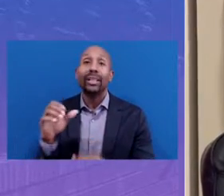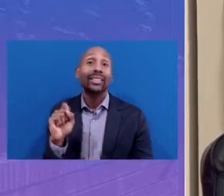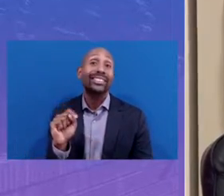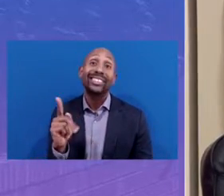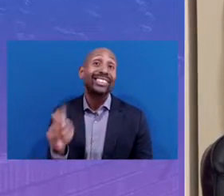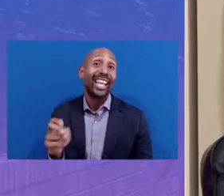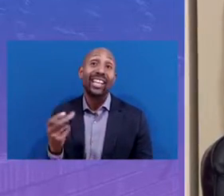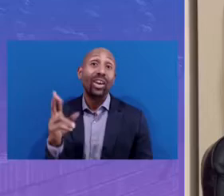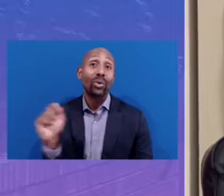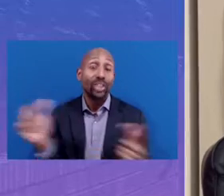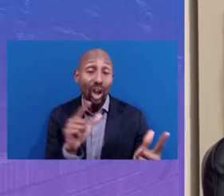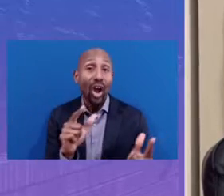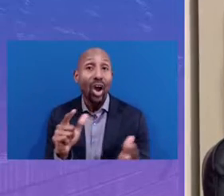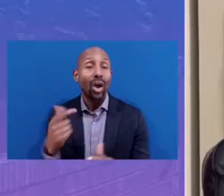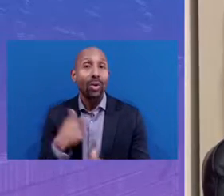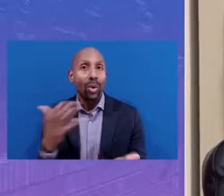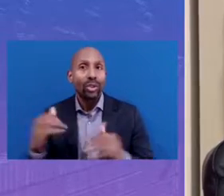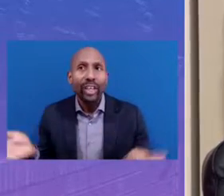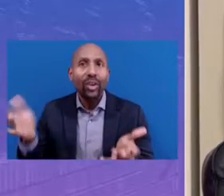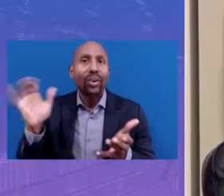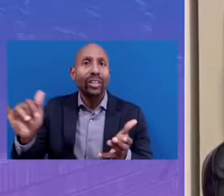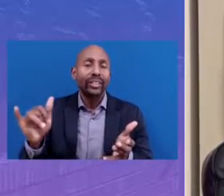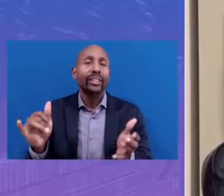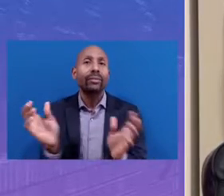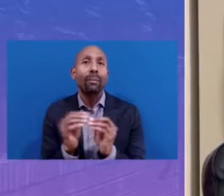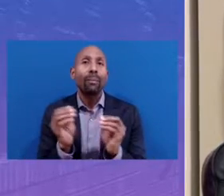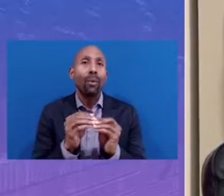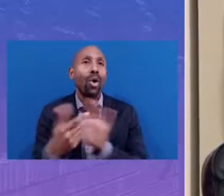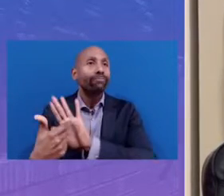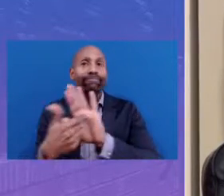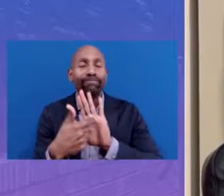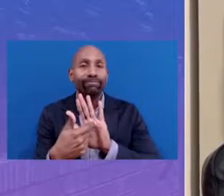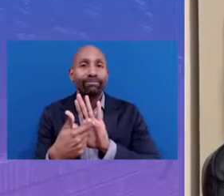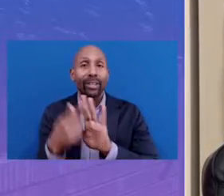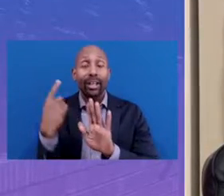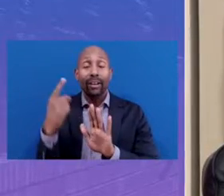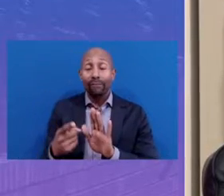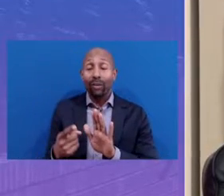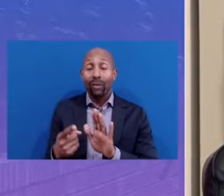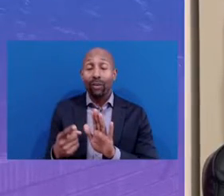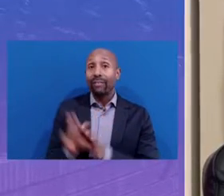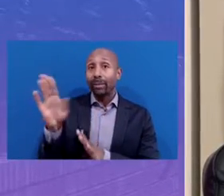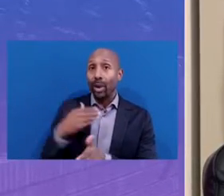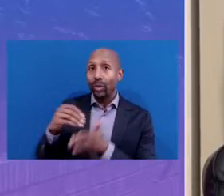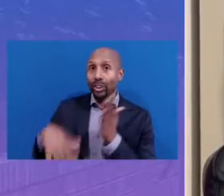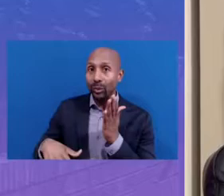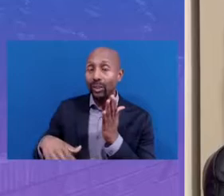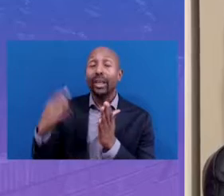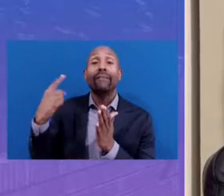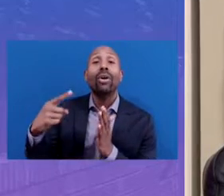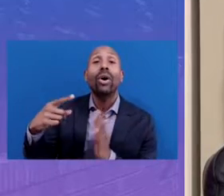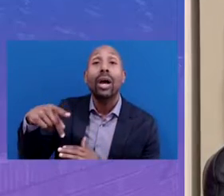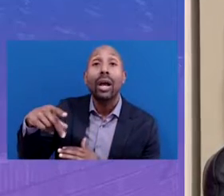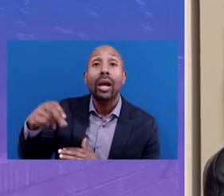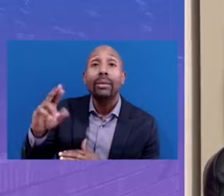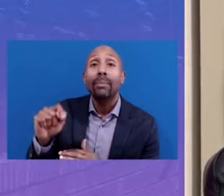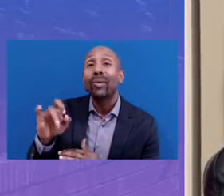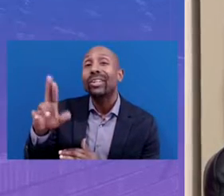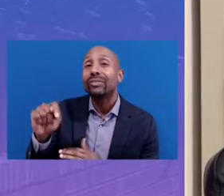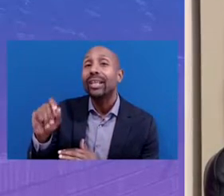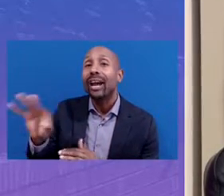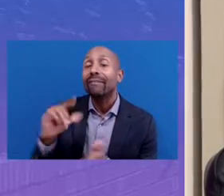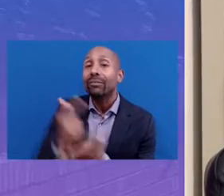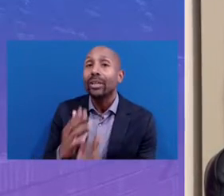order to grow our school as a community and grow our students and our portrait of a graduate, we need to understand that everybody's voice matters.